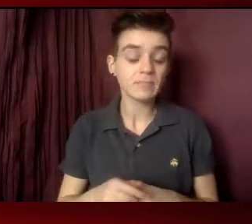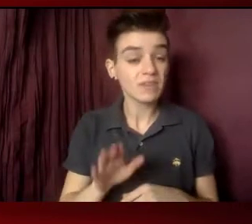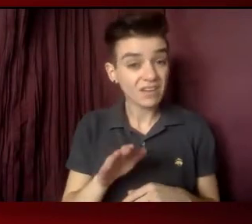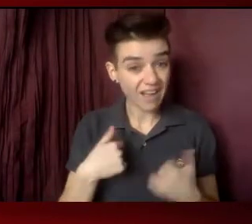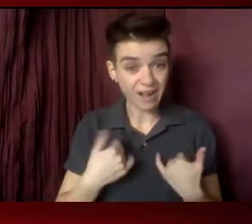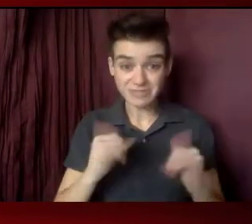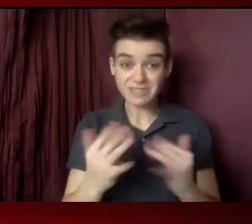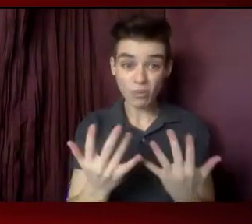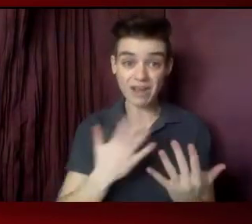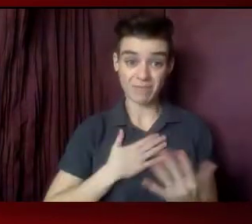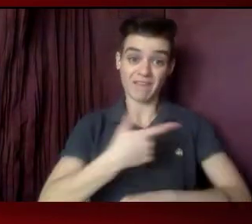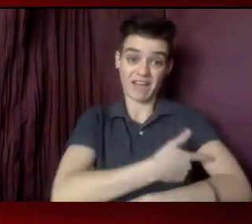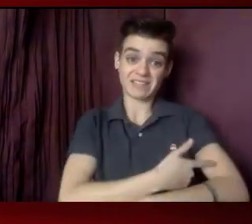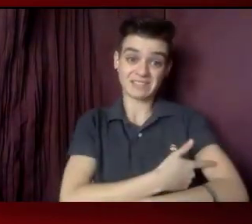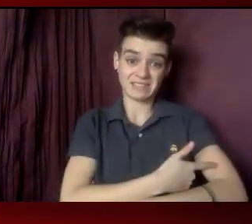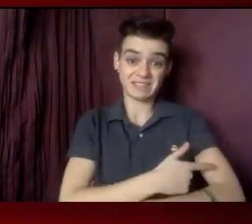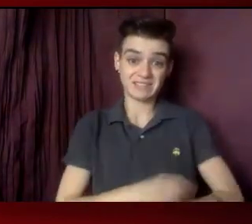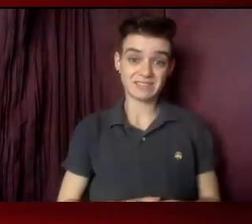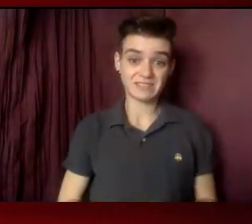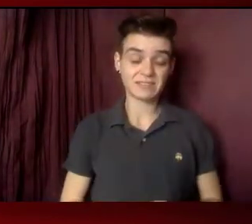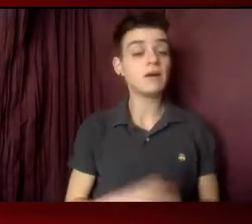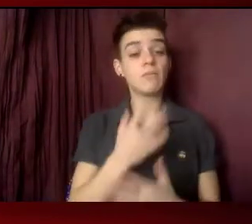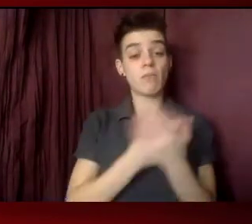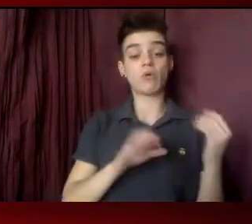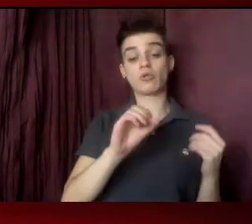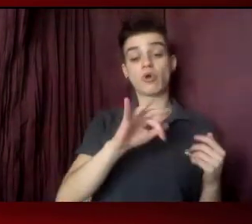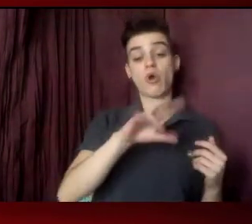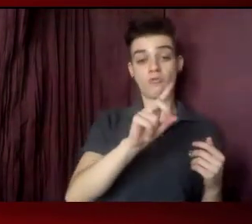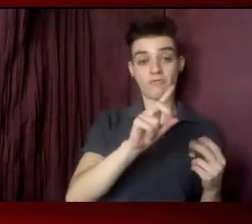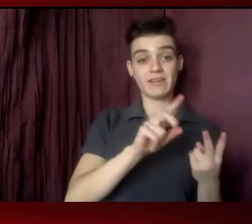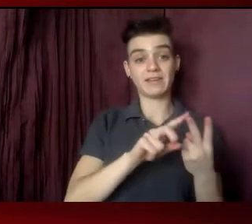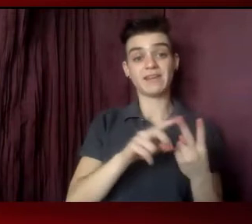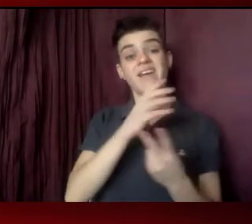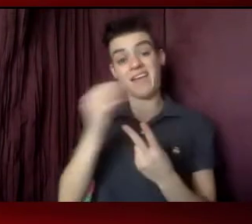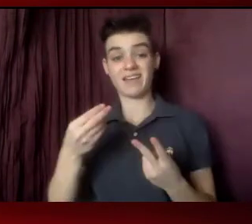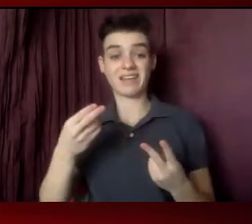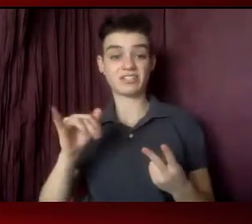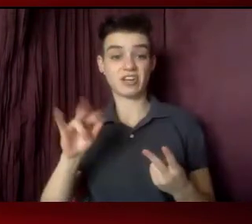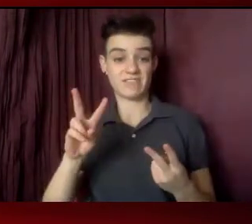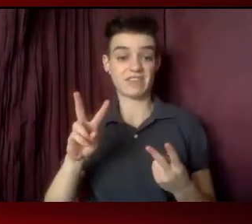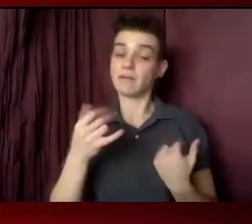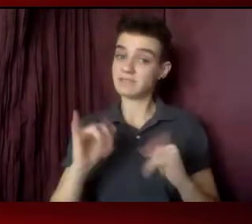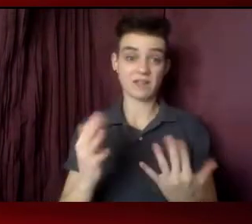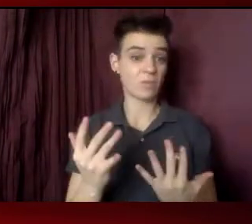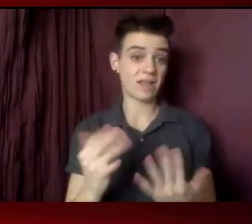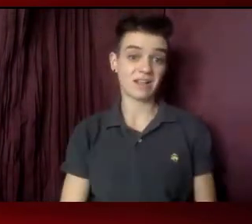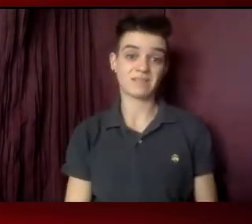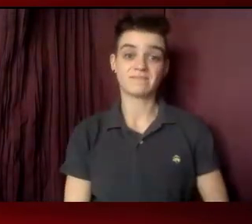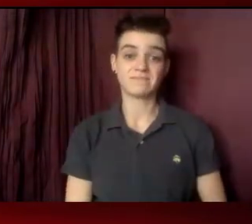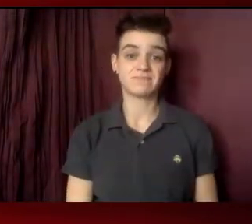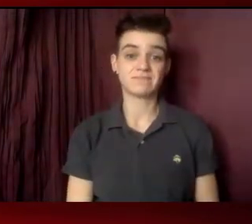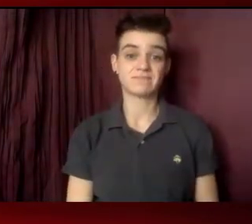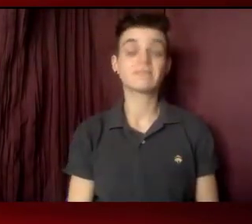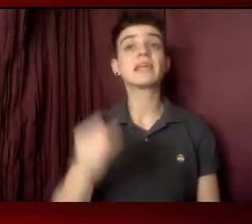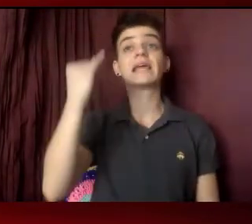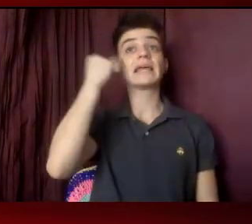vaccine. That's both my COVID vaccine and an HIV vaccine. So if our nation